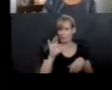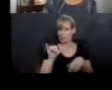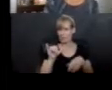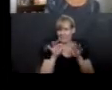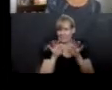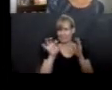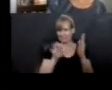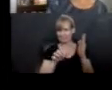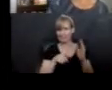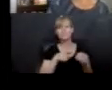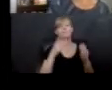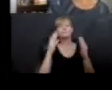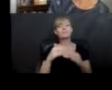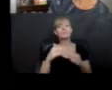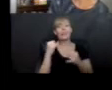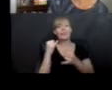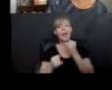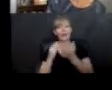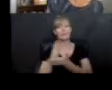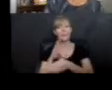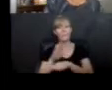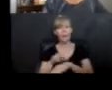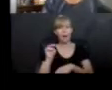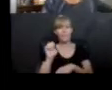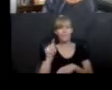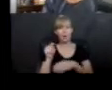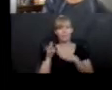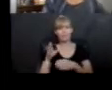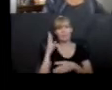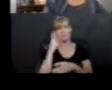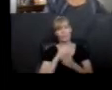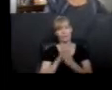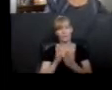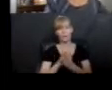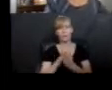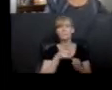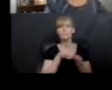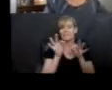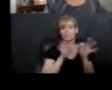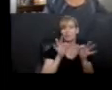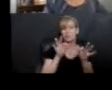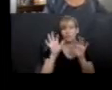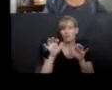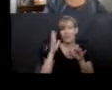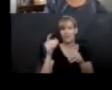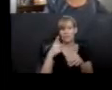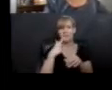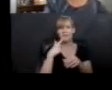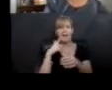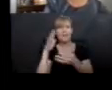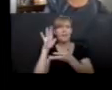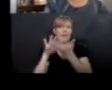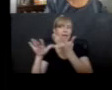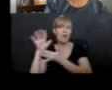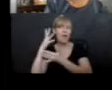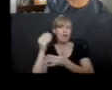Right? Last up on Market Street is also a beautiful book, right? So here's a description of the rain. The air, the outside air